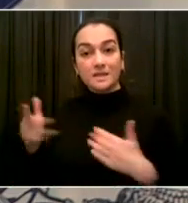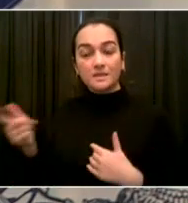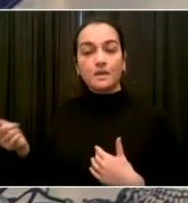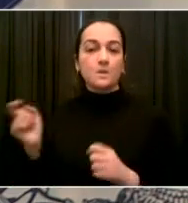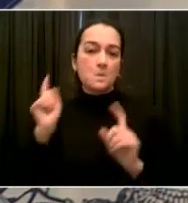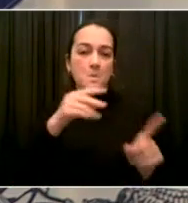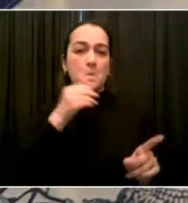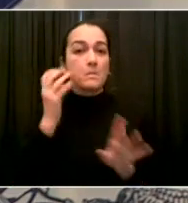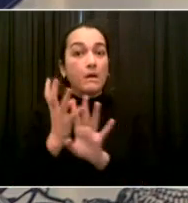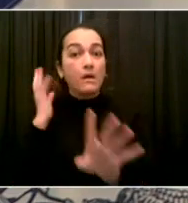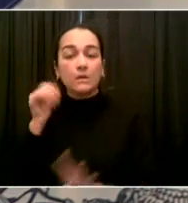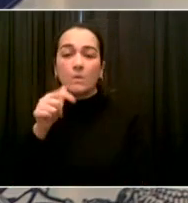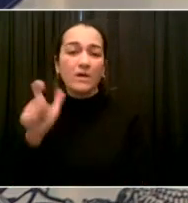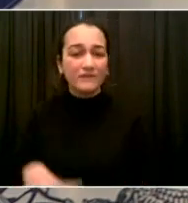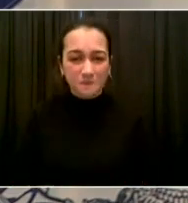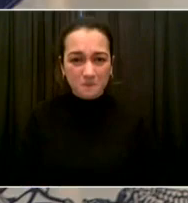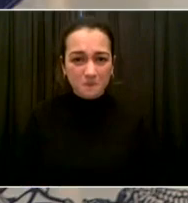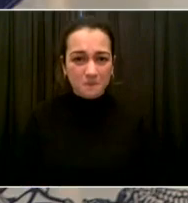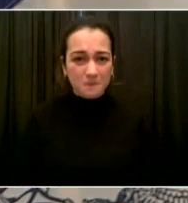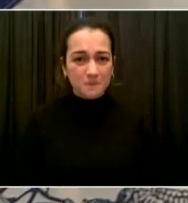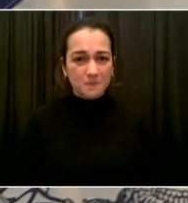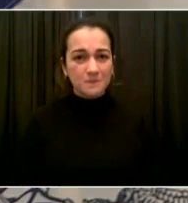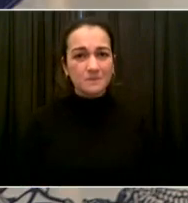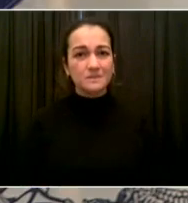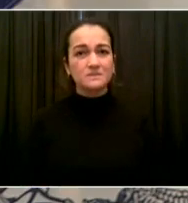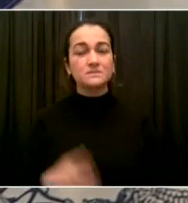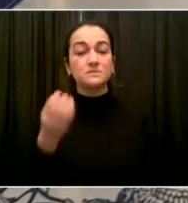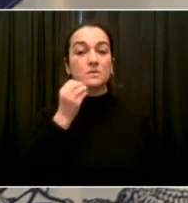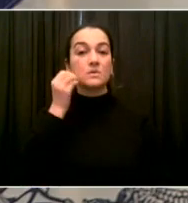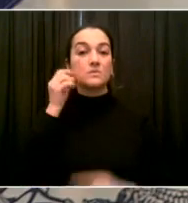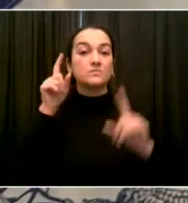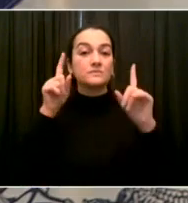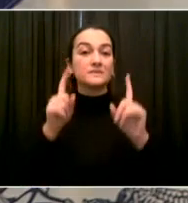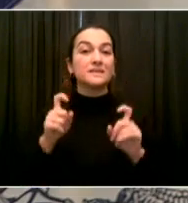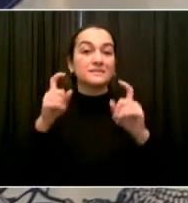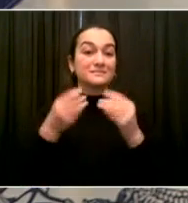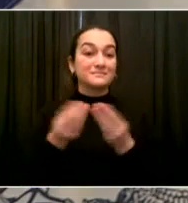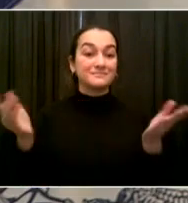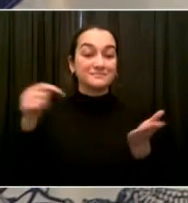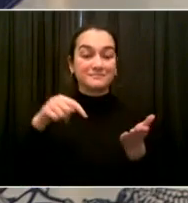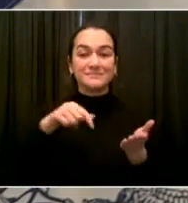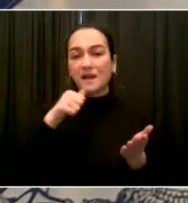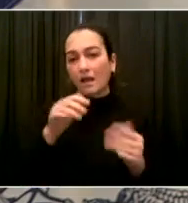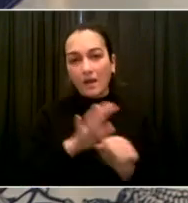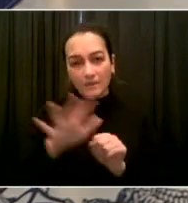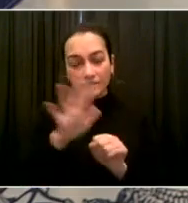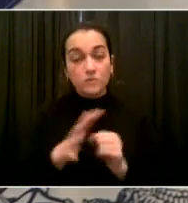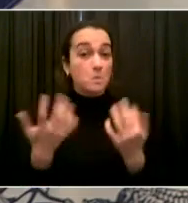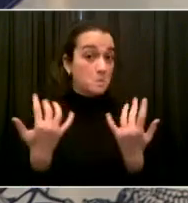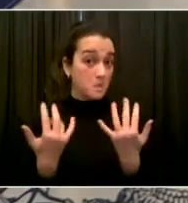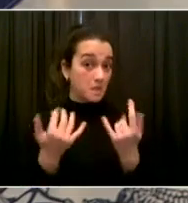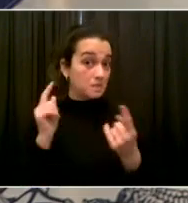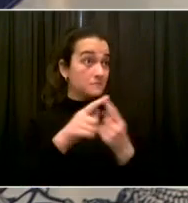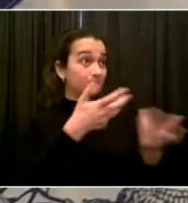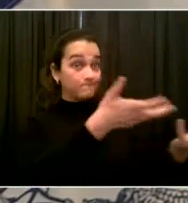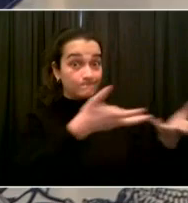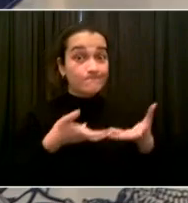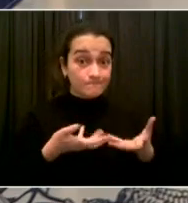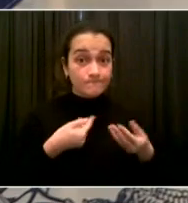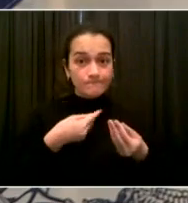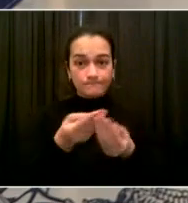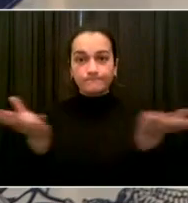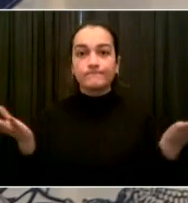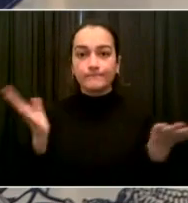option for more and more people. But another reminder testing is really important, particularly around the holiday season, to make sure you're in good shape